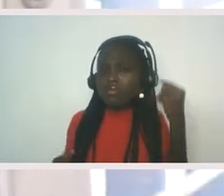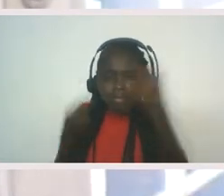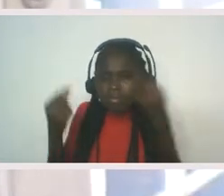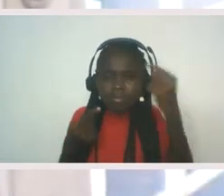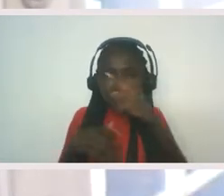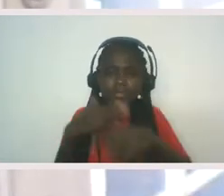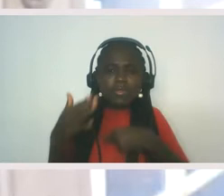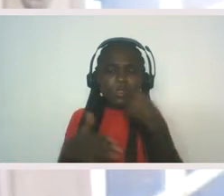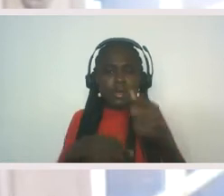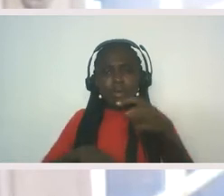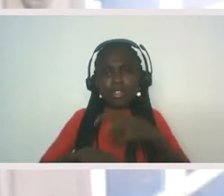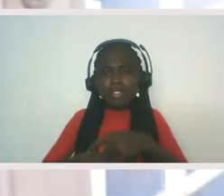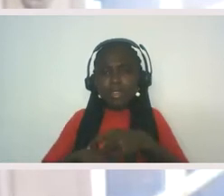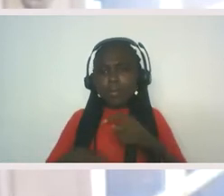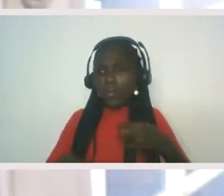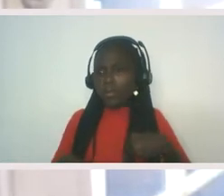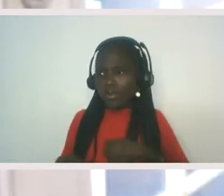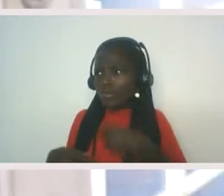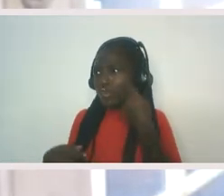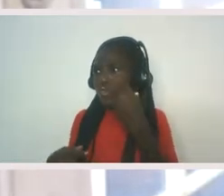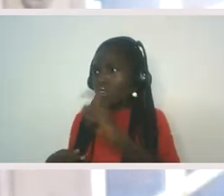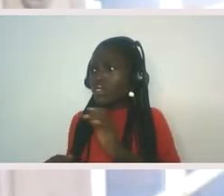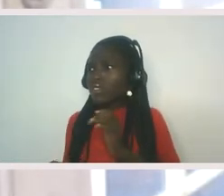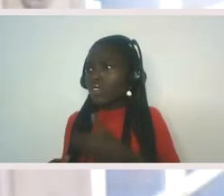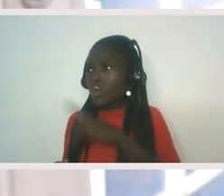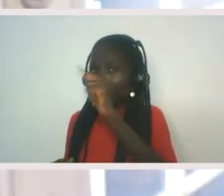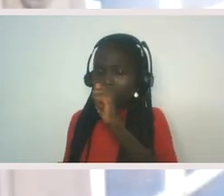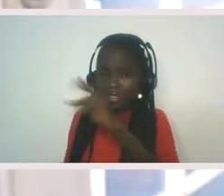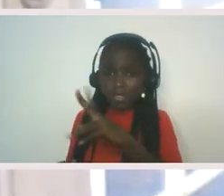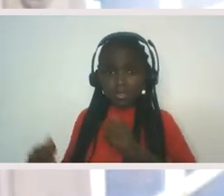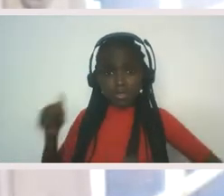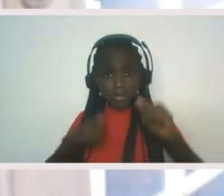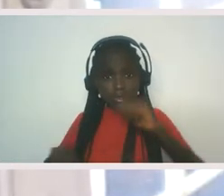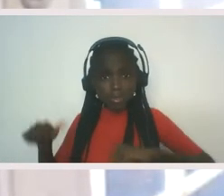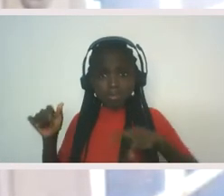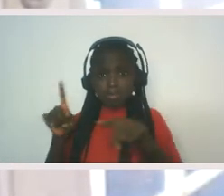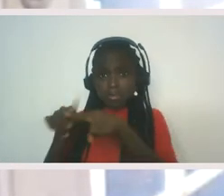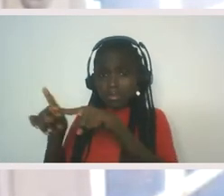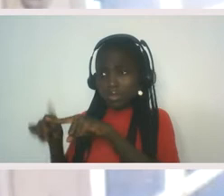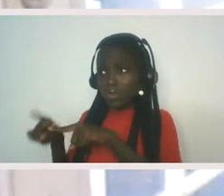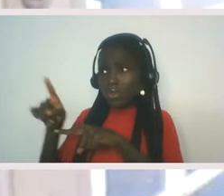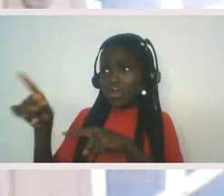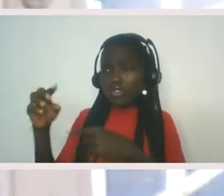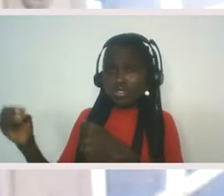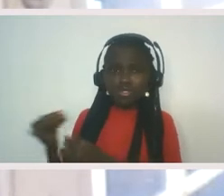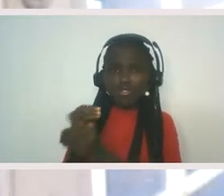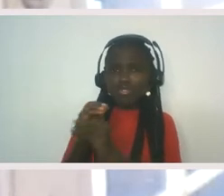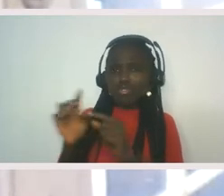within, uh, our media in this country, and we look at the depictions of, uh, the, uh,